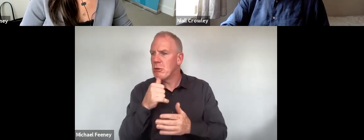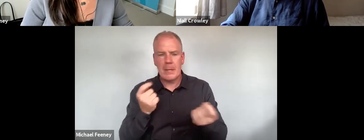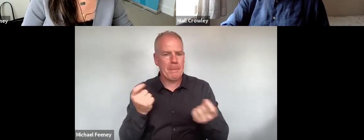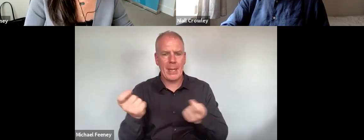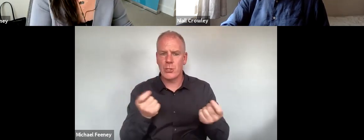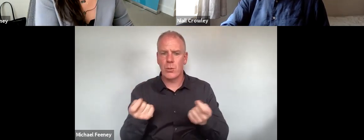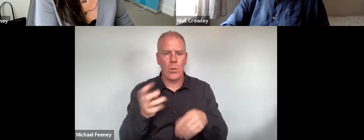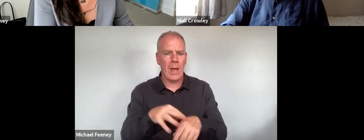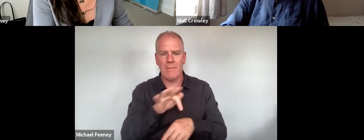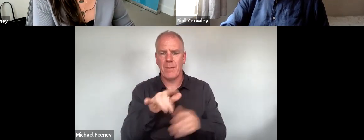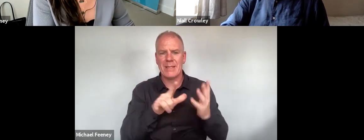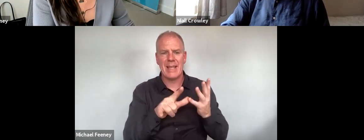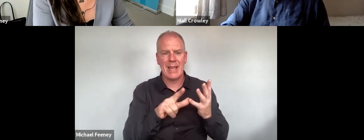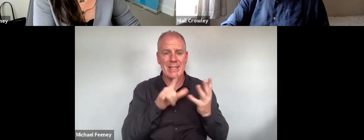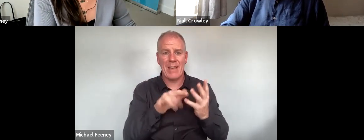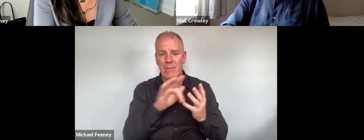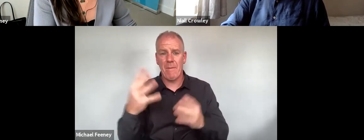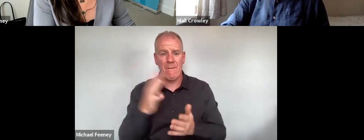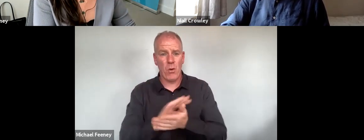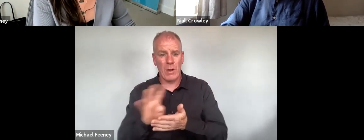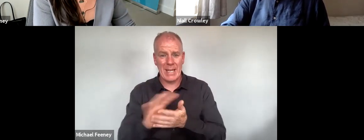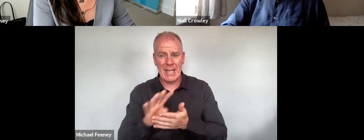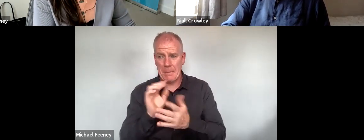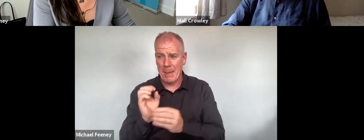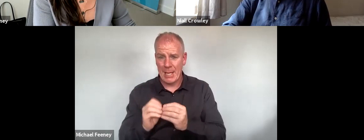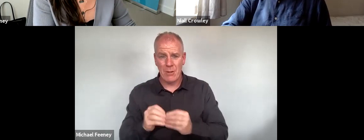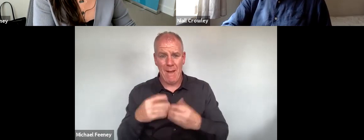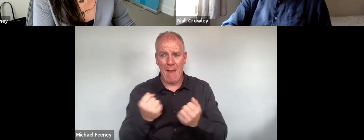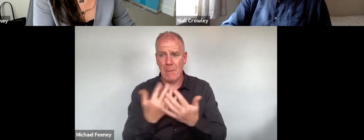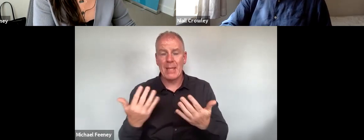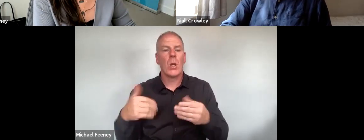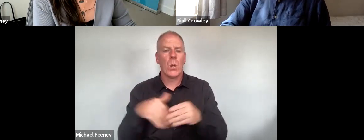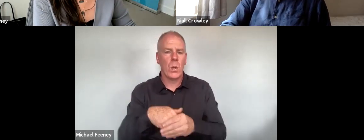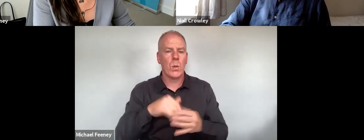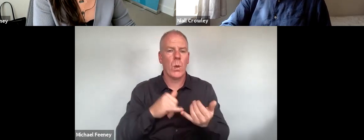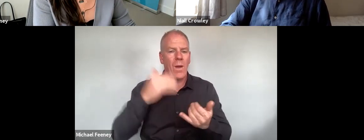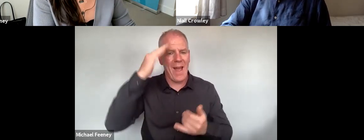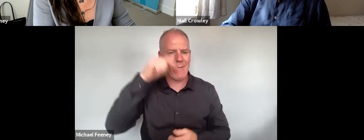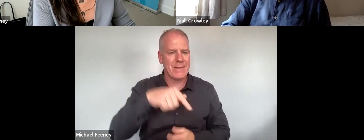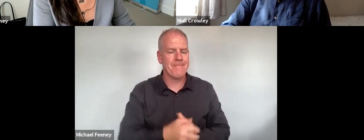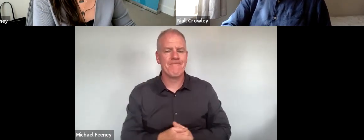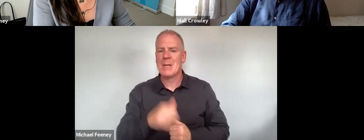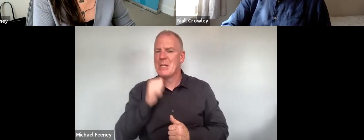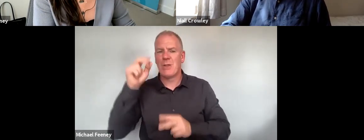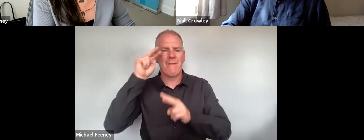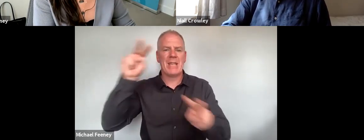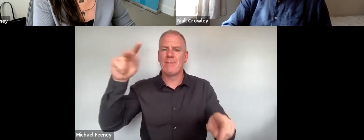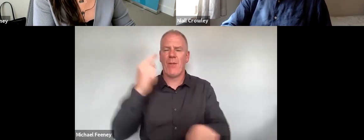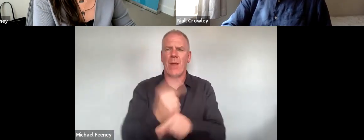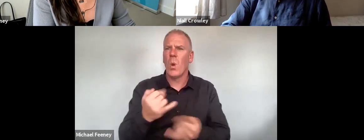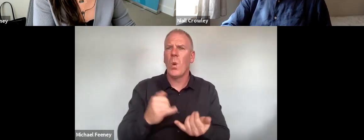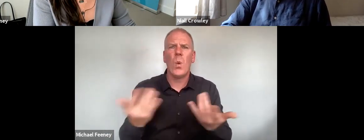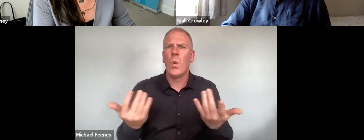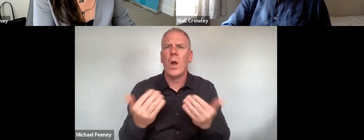in seven out of the 14 multi-mandate bodies identified, including Ireland. Issues of lack of visibility for the equality mandate